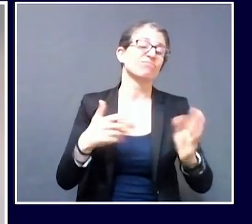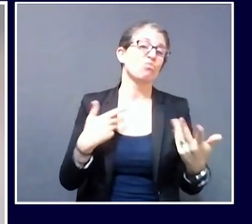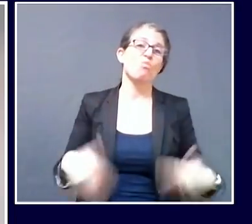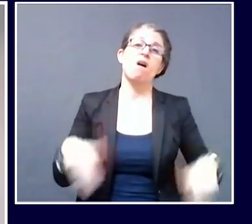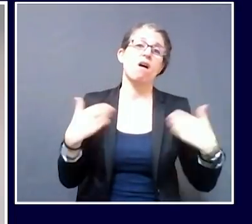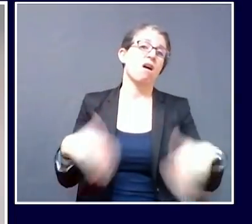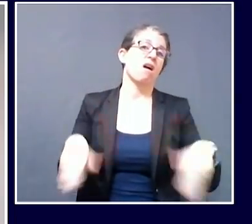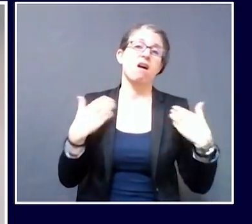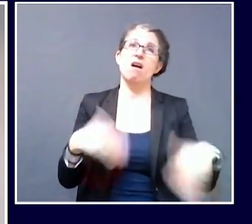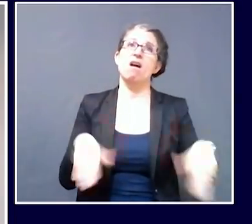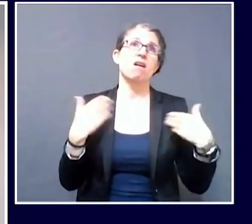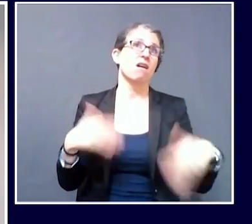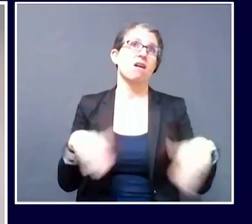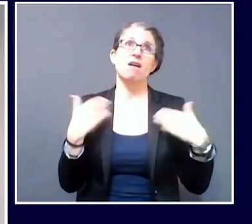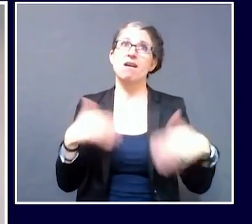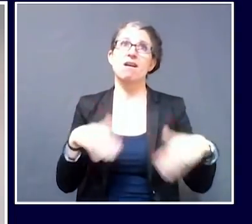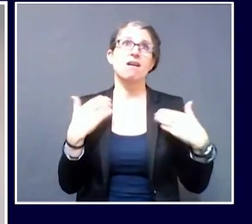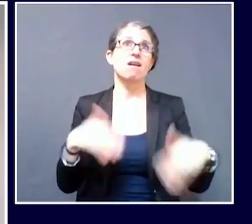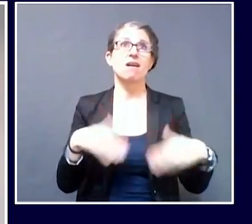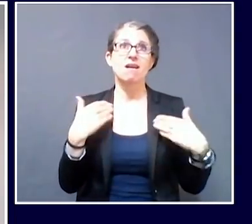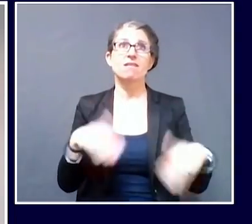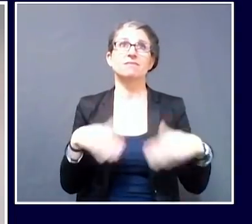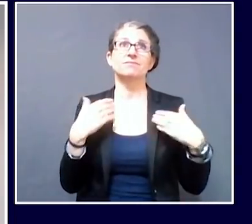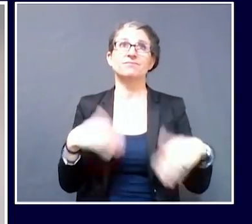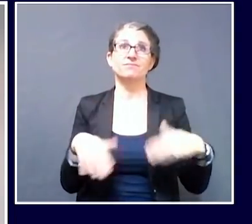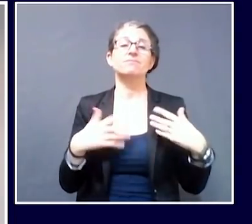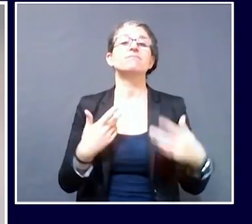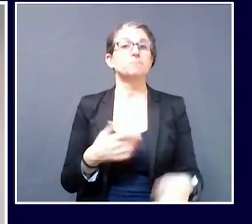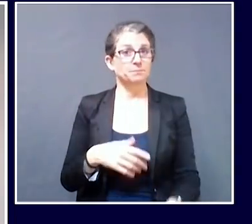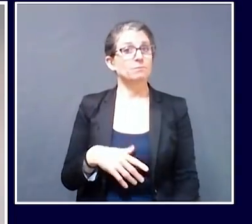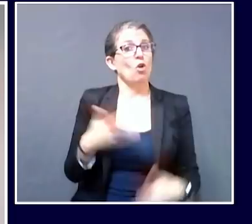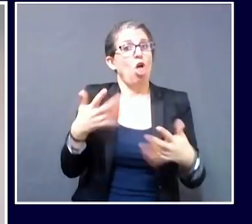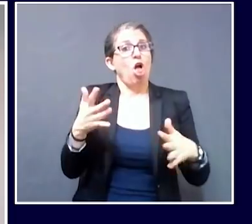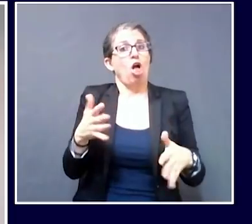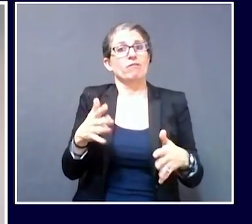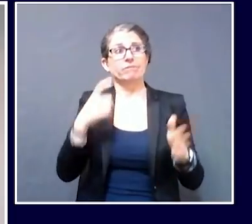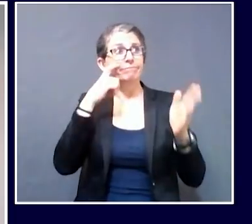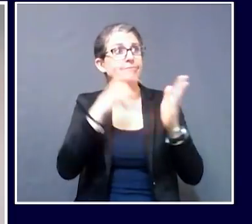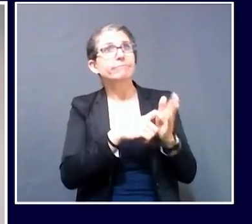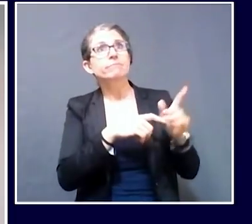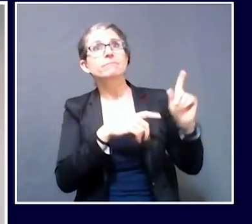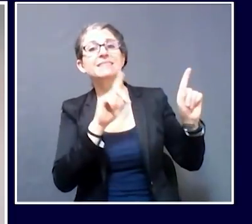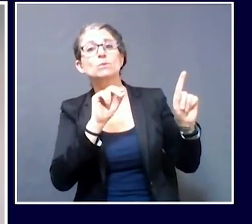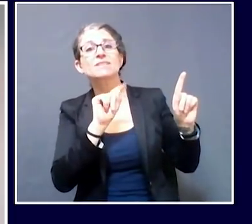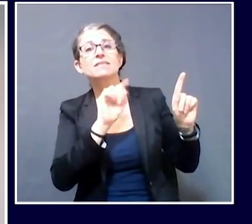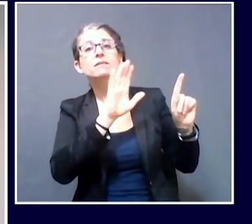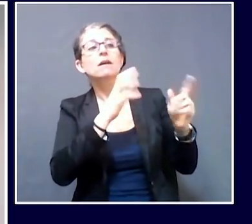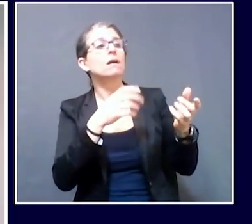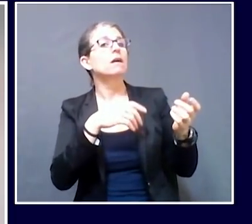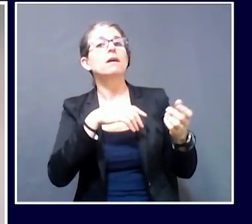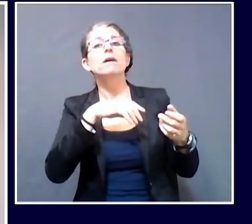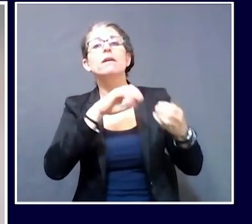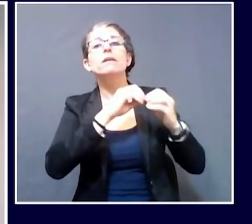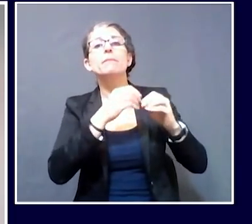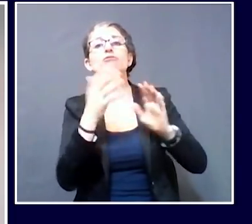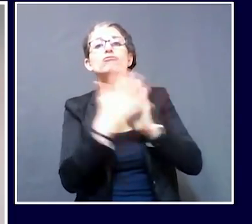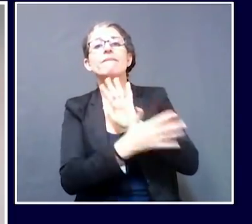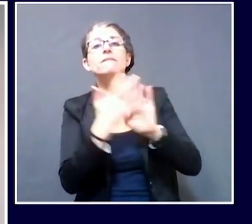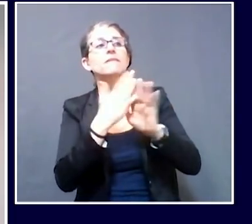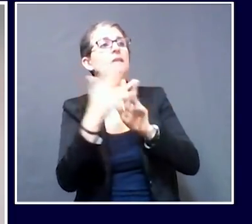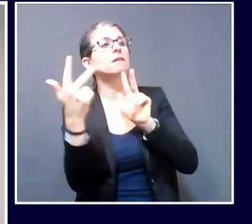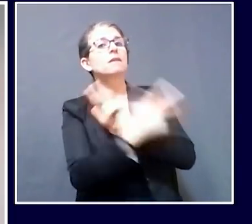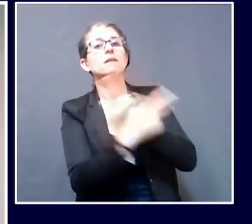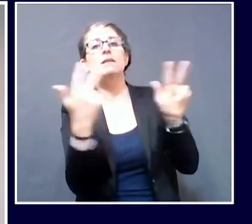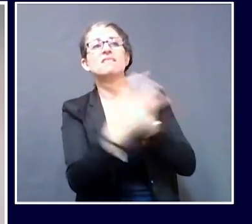driving, and how much less they were moving from their home. It's pretty remarkable. And honestly, I don't know of another instance in